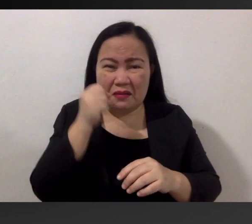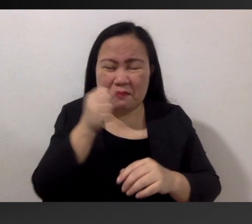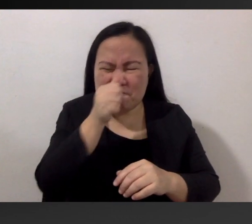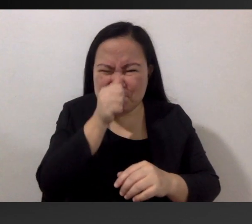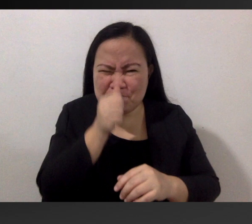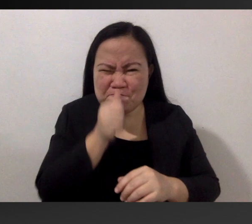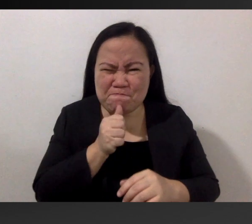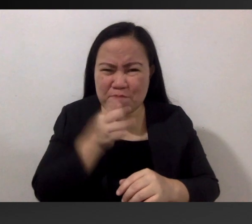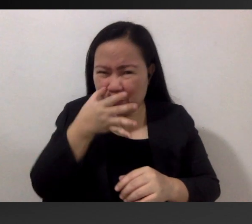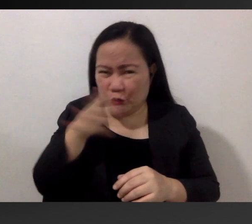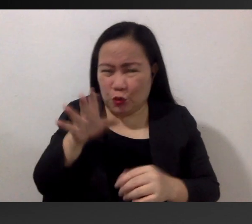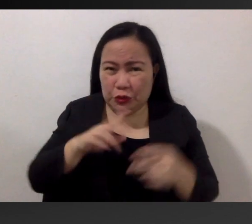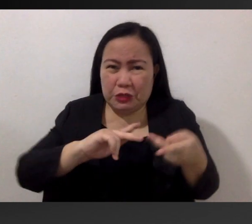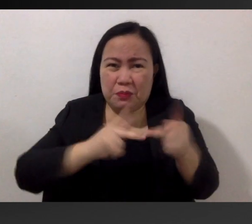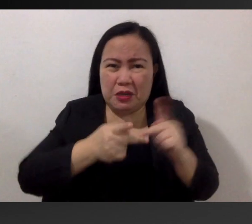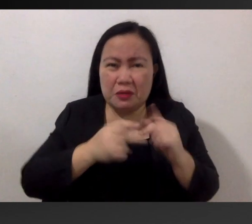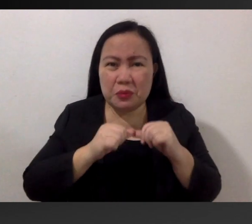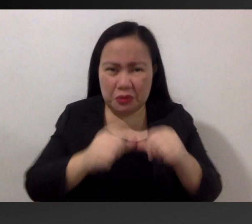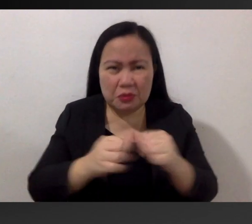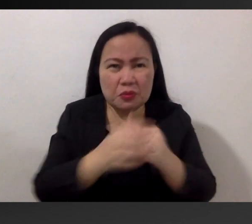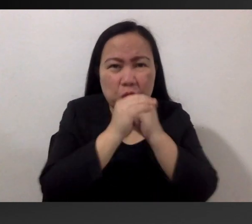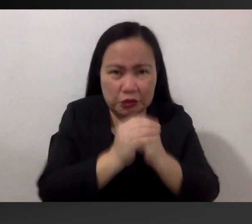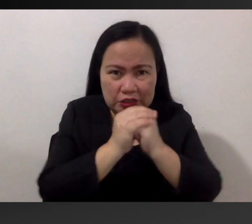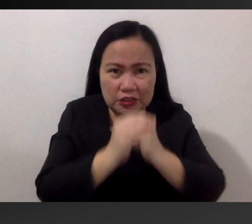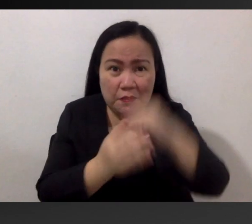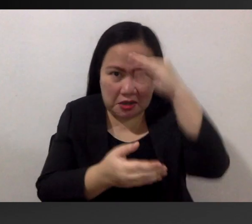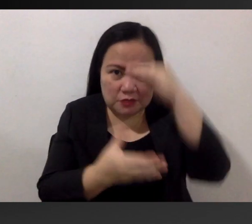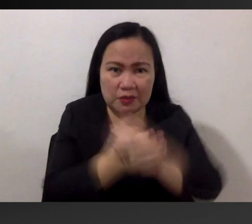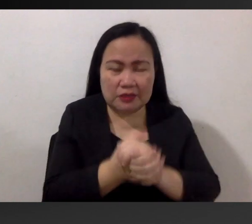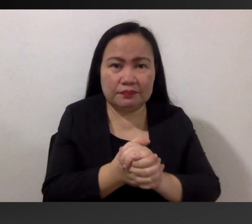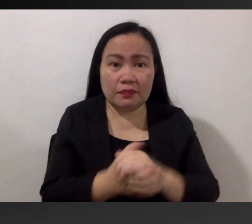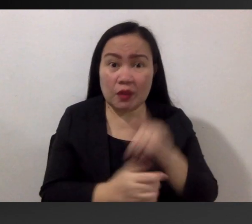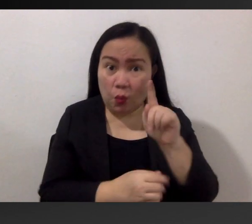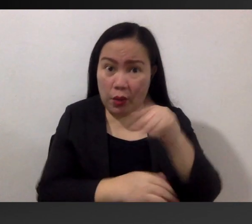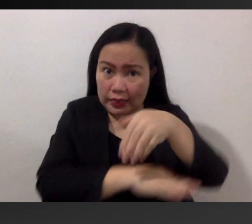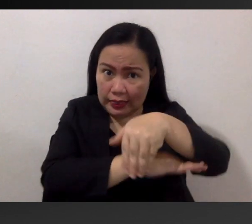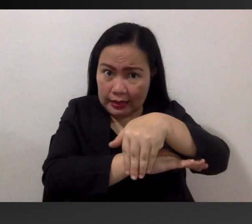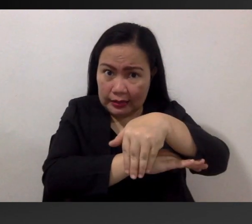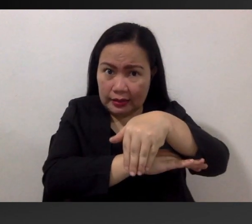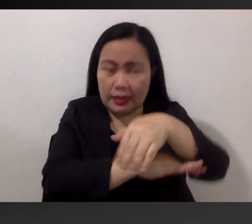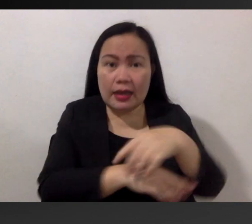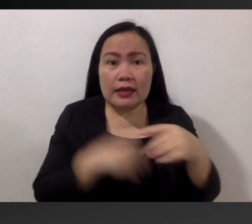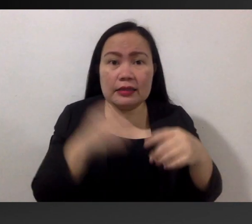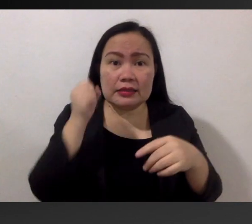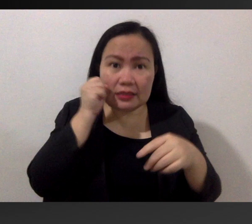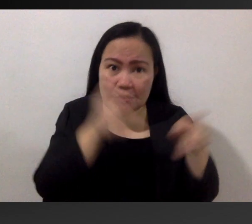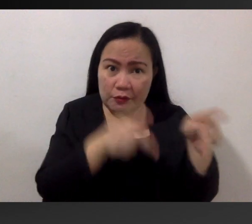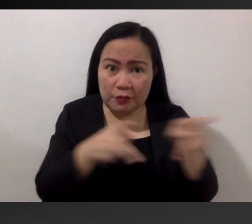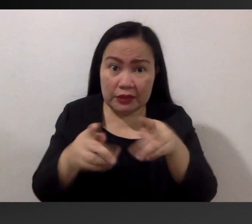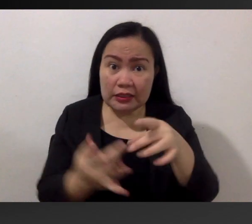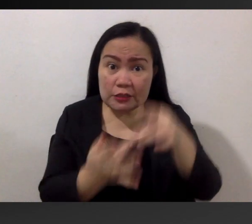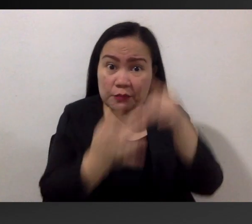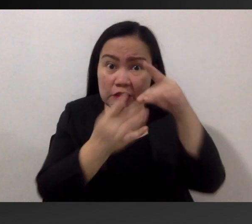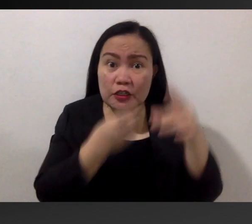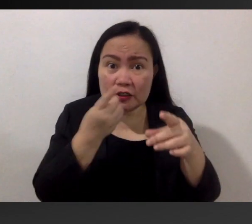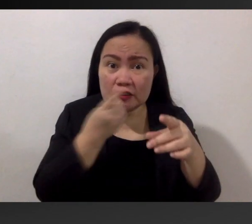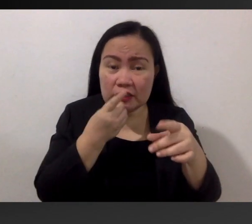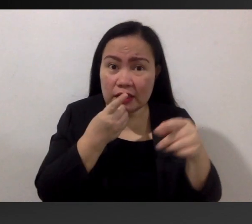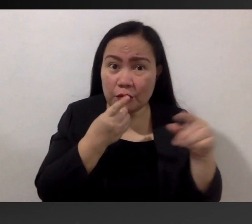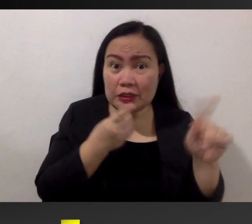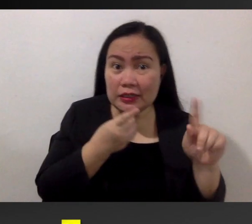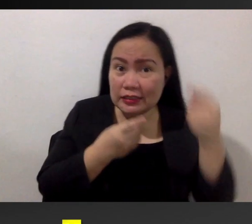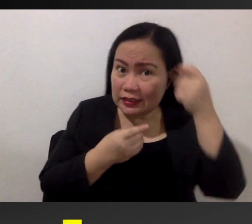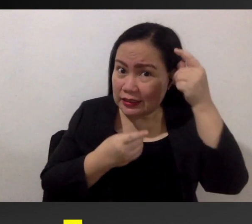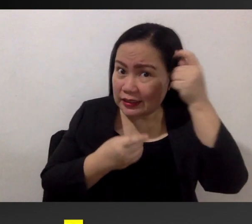ignored the pain and continued to worship her husband. One night, Sisa prepared a special dinner, as